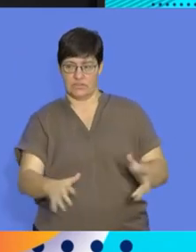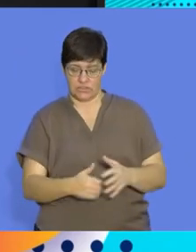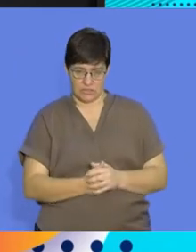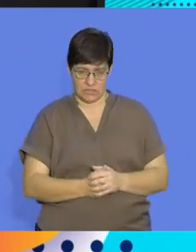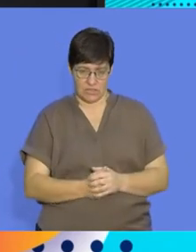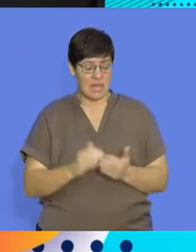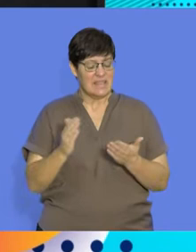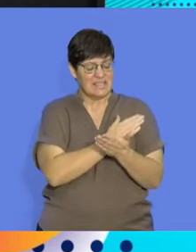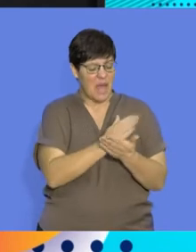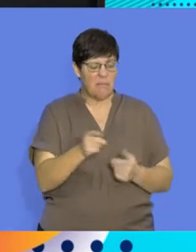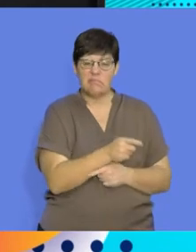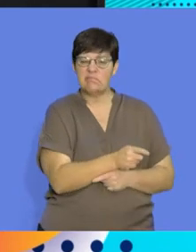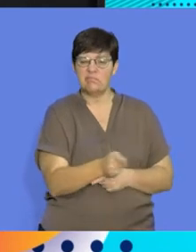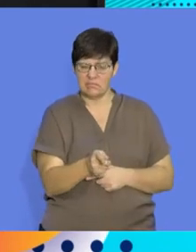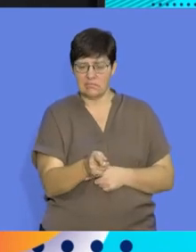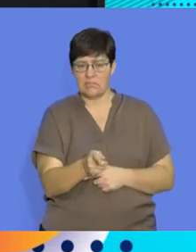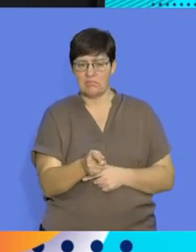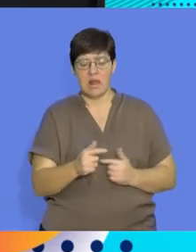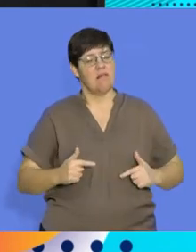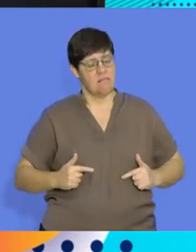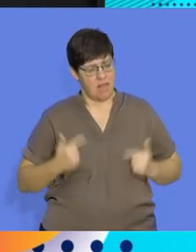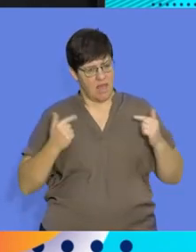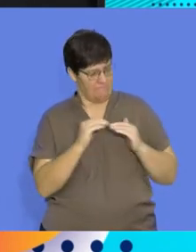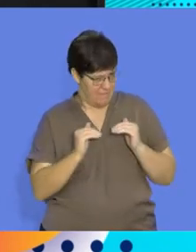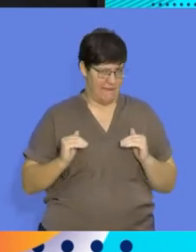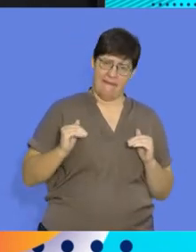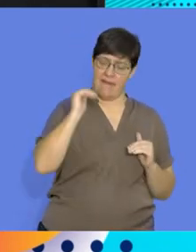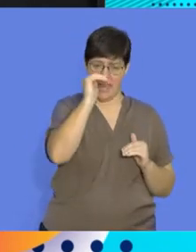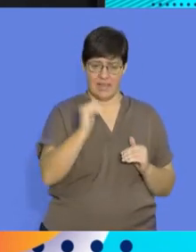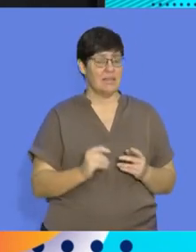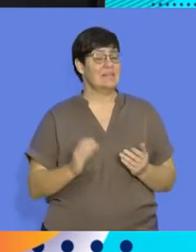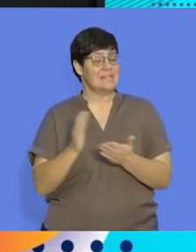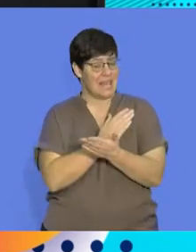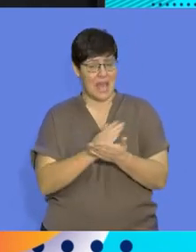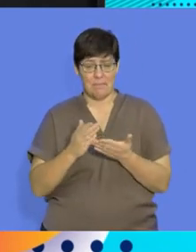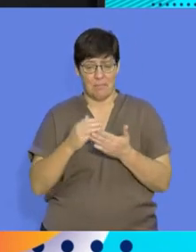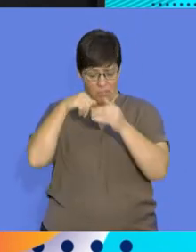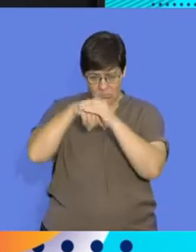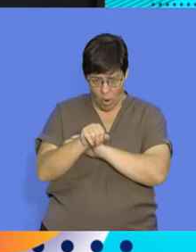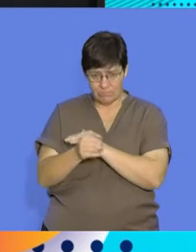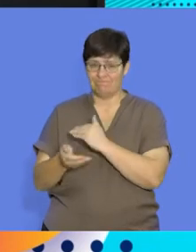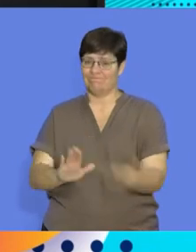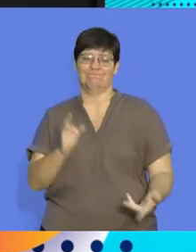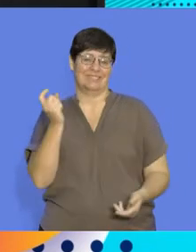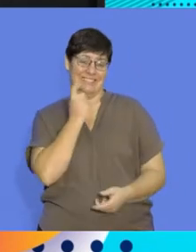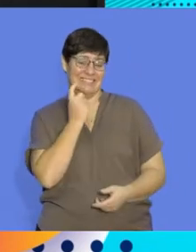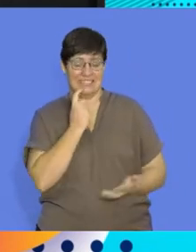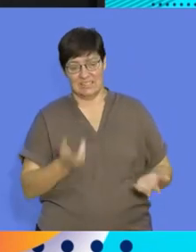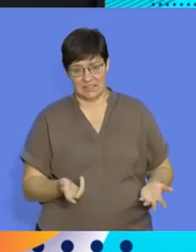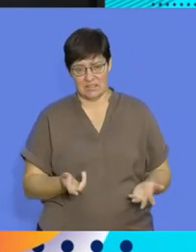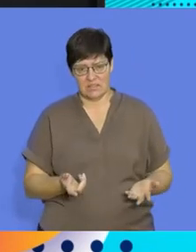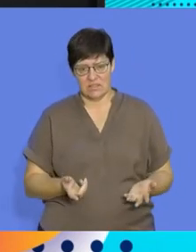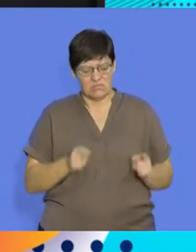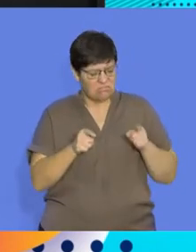that some species have a high survival rate. Others have a low survival rate. So how is it possible that a